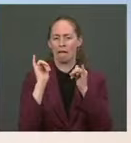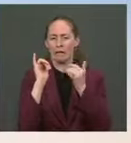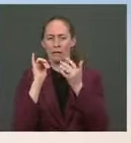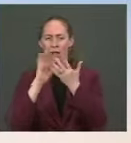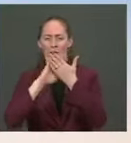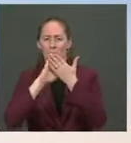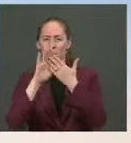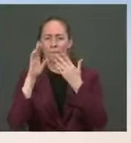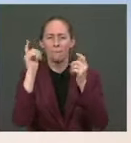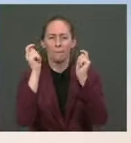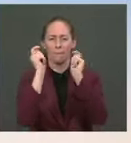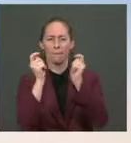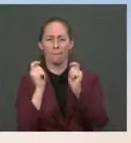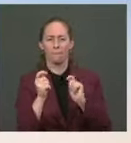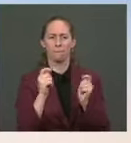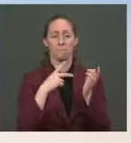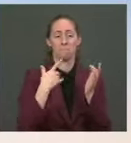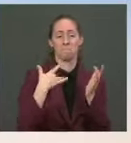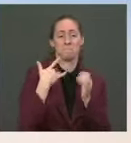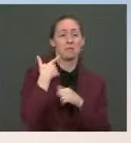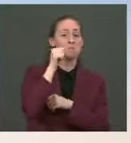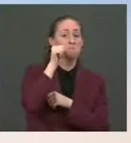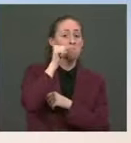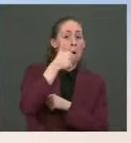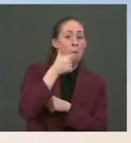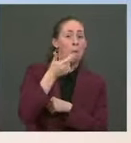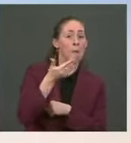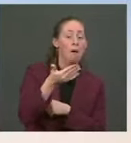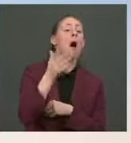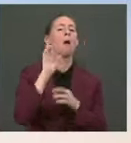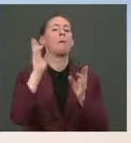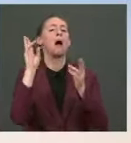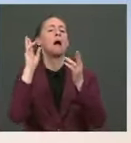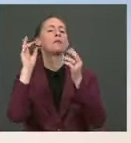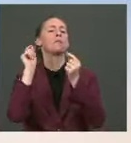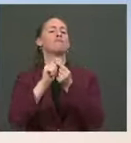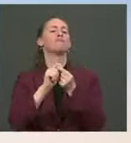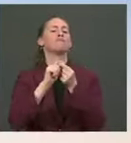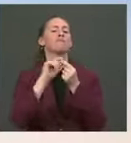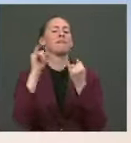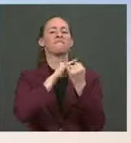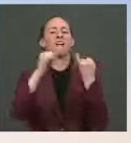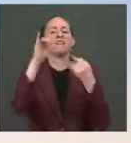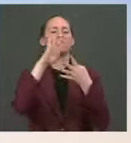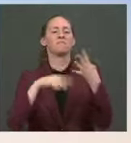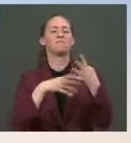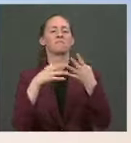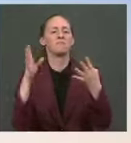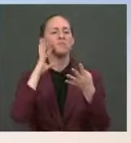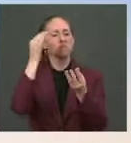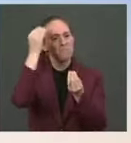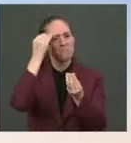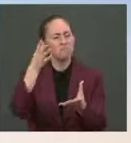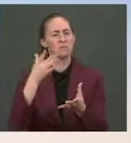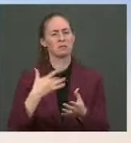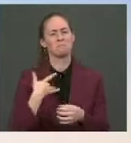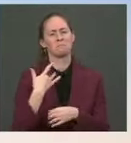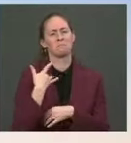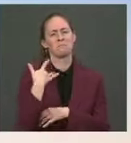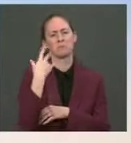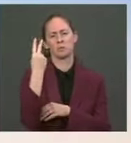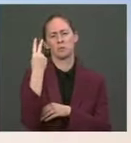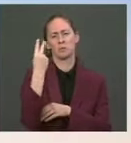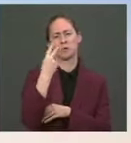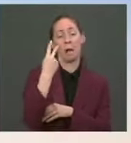end of today or first thing tomorrow morning. As soon as we do, we'll make them available. It's going to be at least one day, maybe two days of travel next